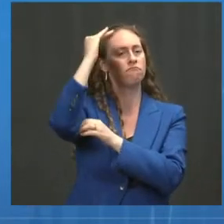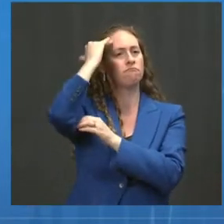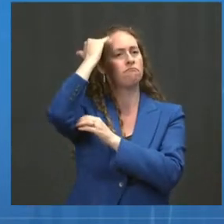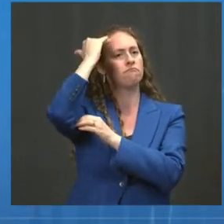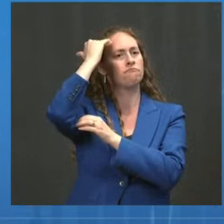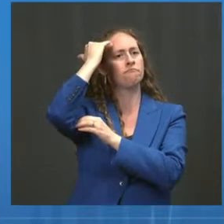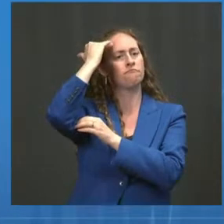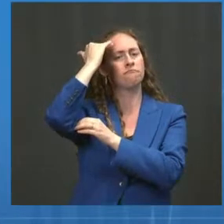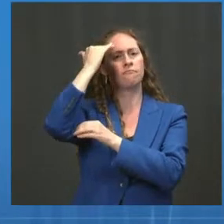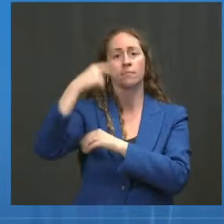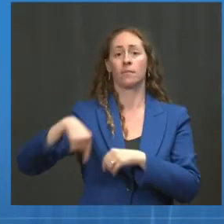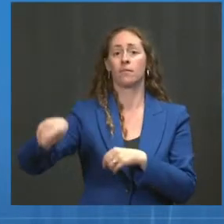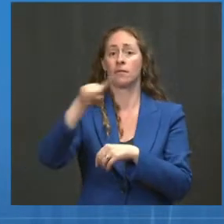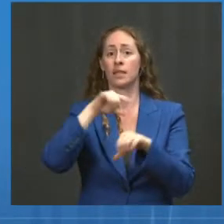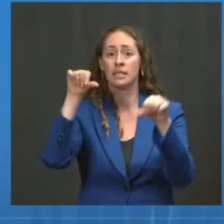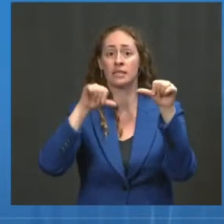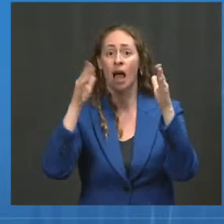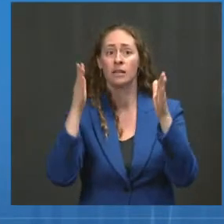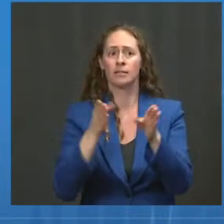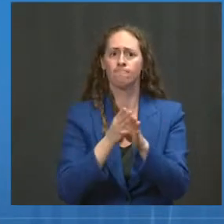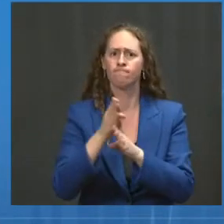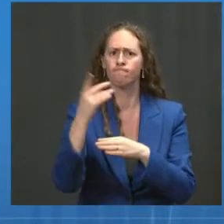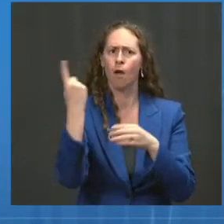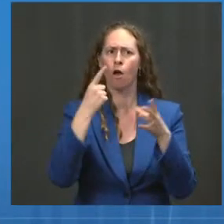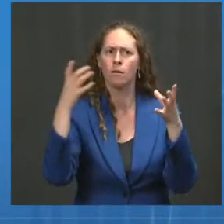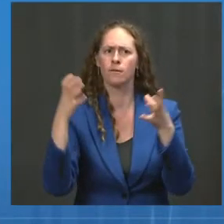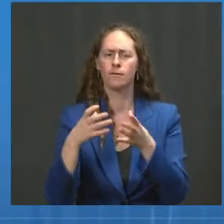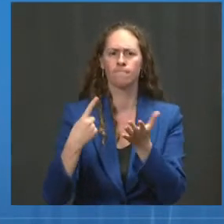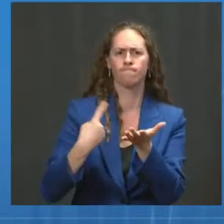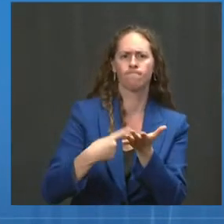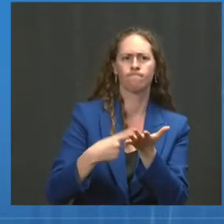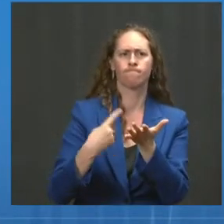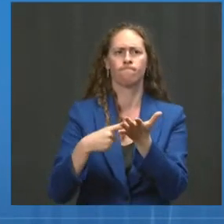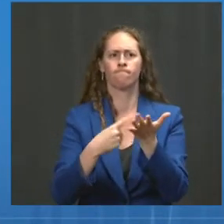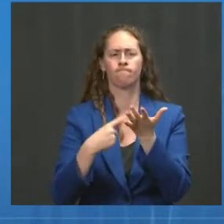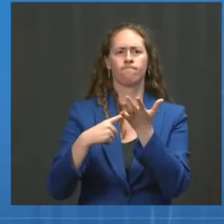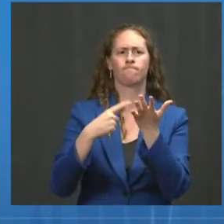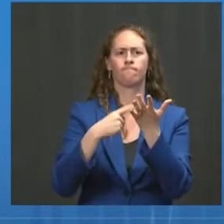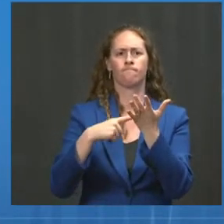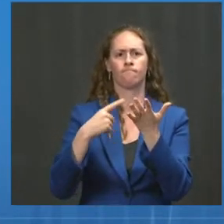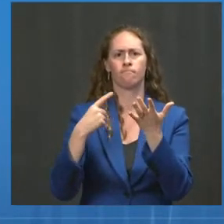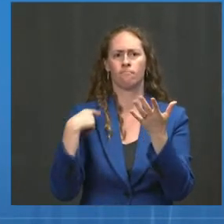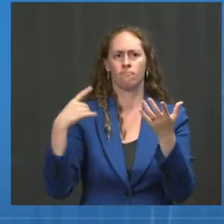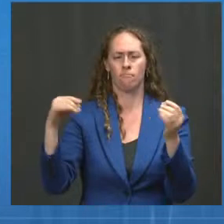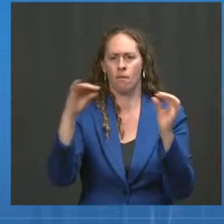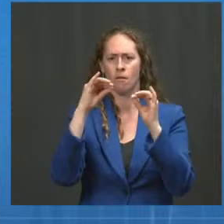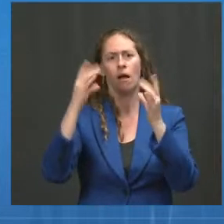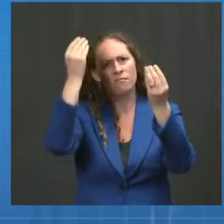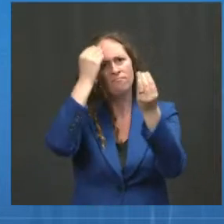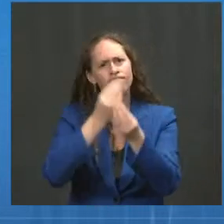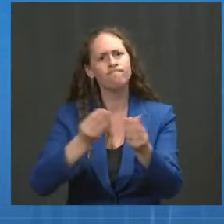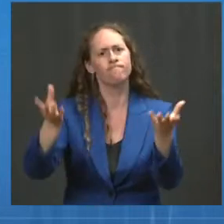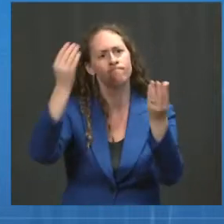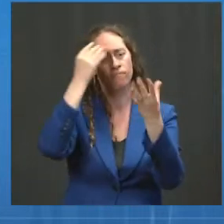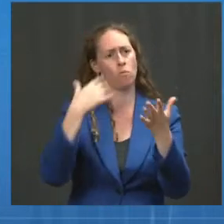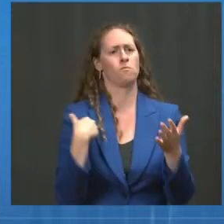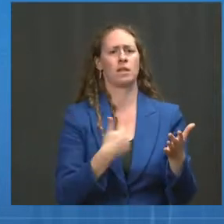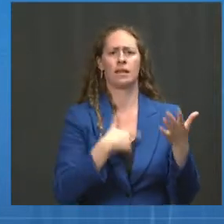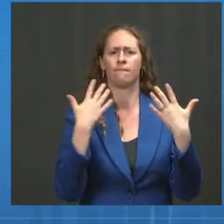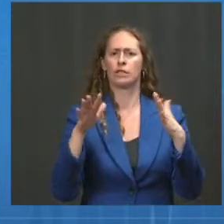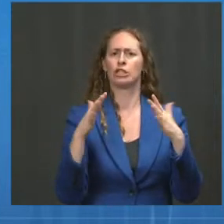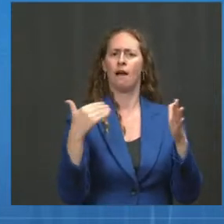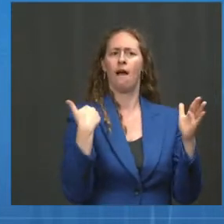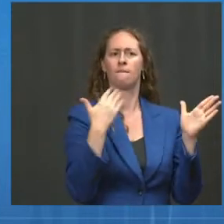data that we had. We saw a signal. And now we are sharing our assessment with the public with a plan for how to make sure that the